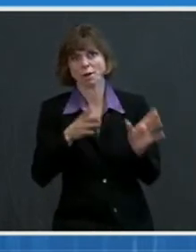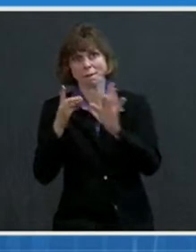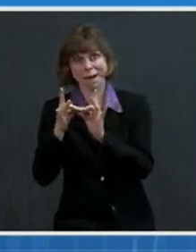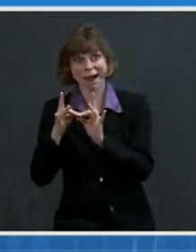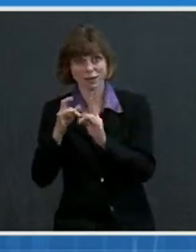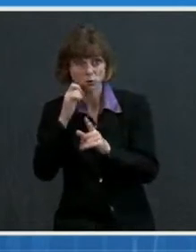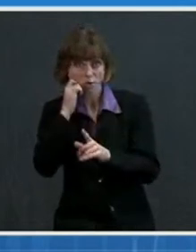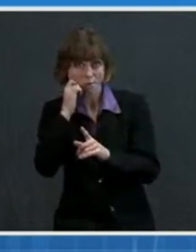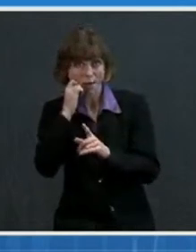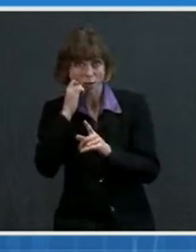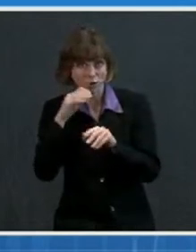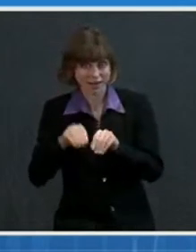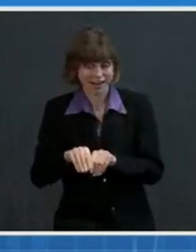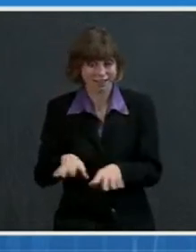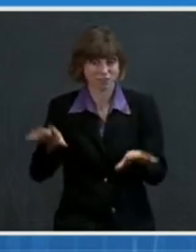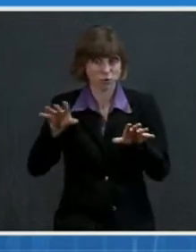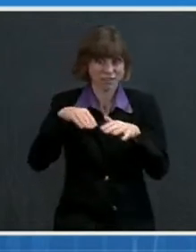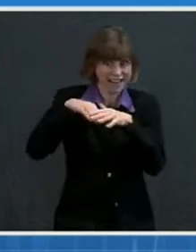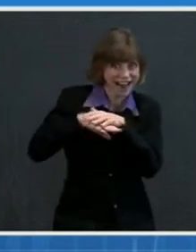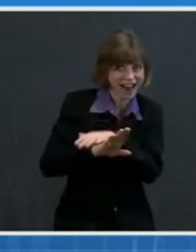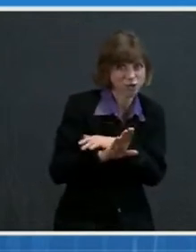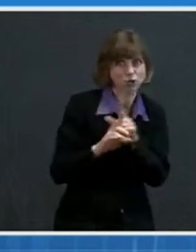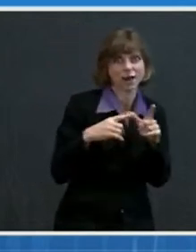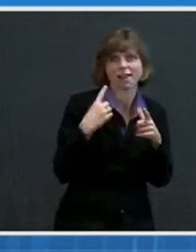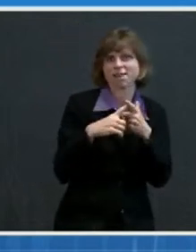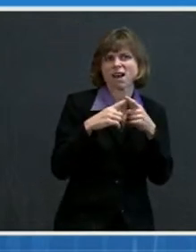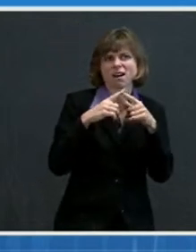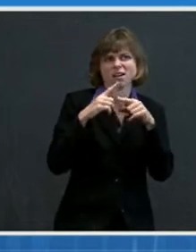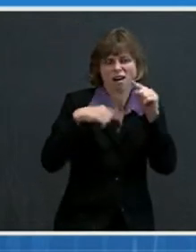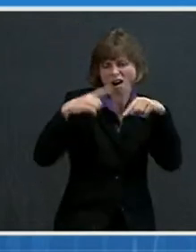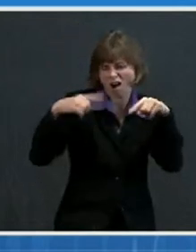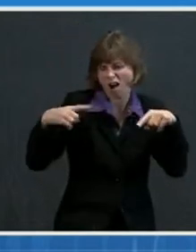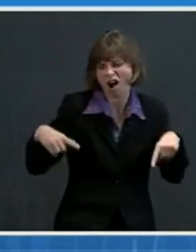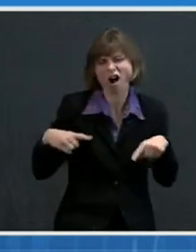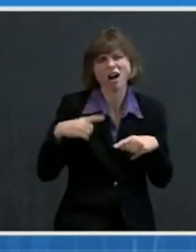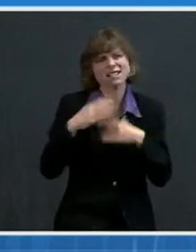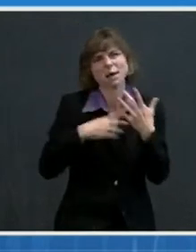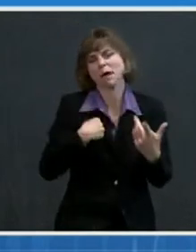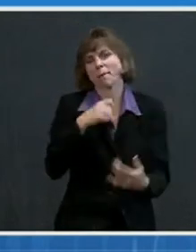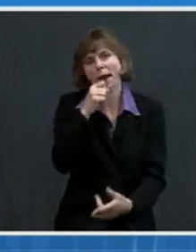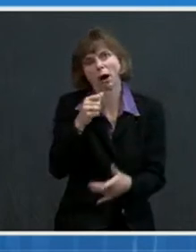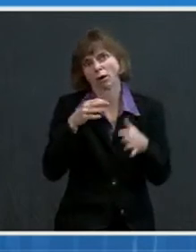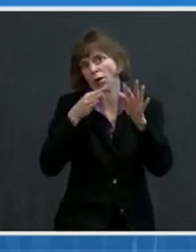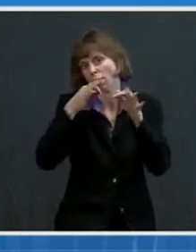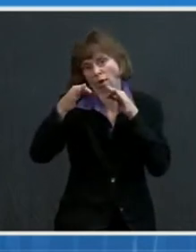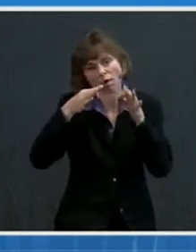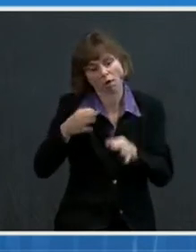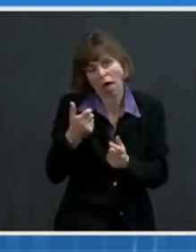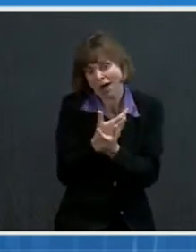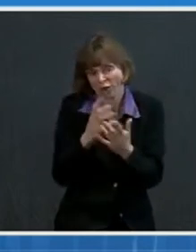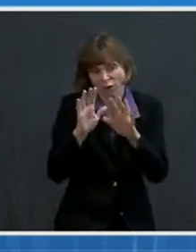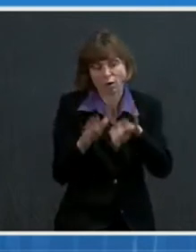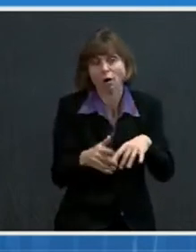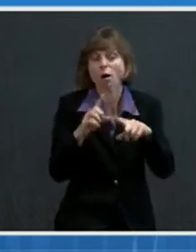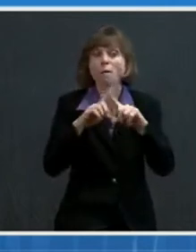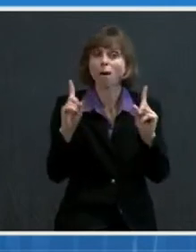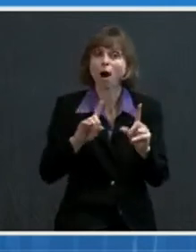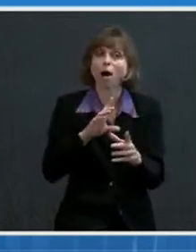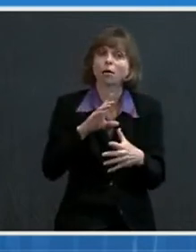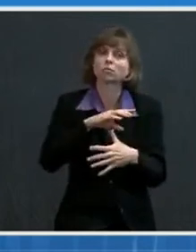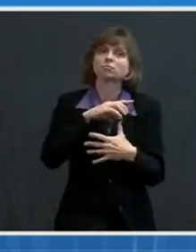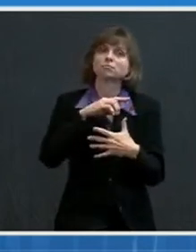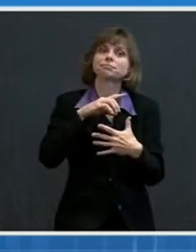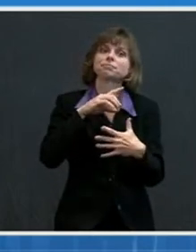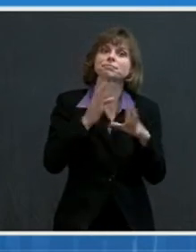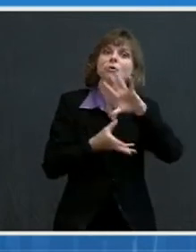effusing, entering, and then a whole bunch of steps that I need not go through that involve a variety of